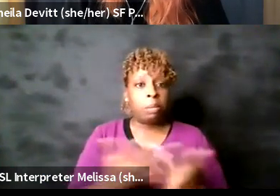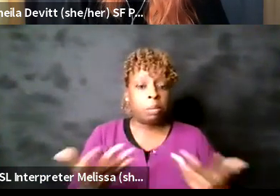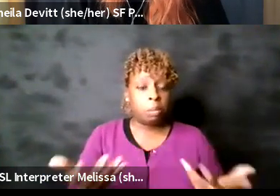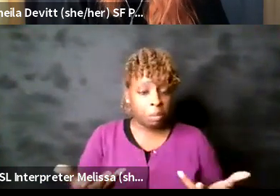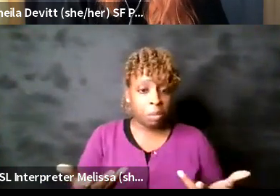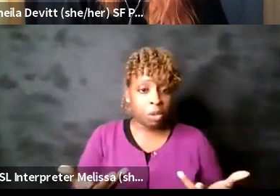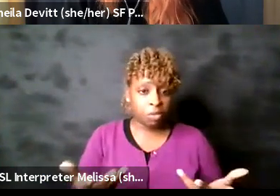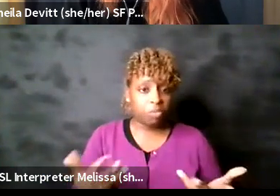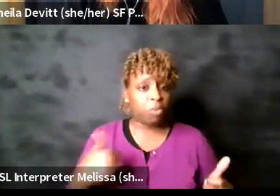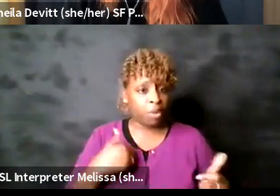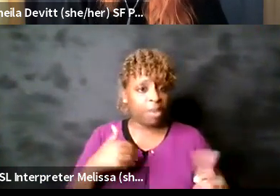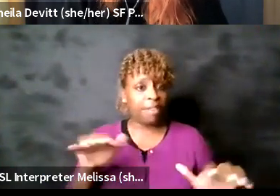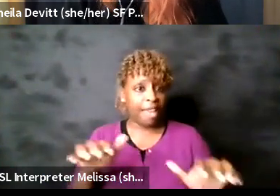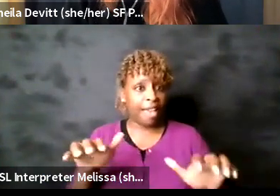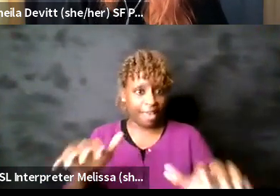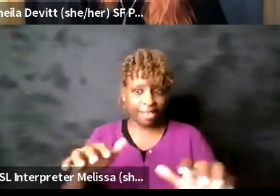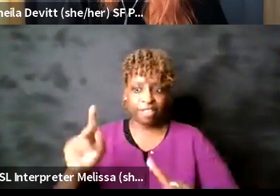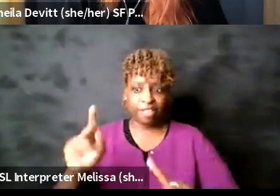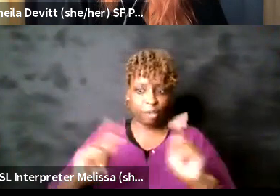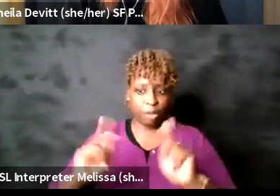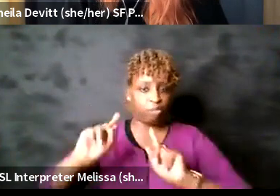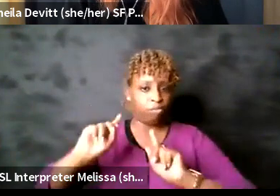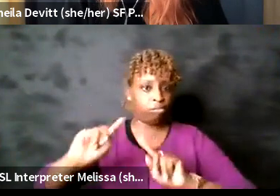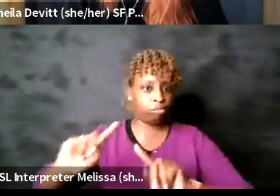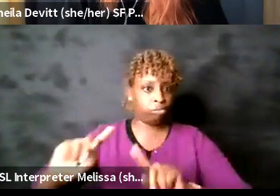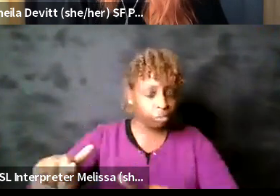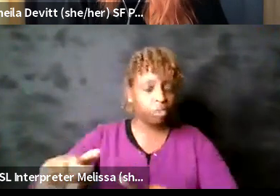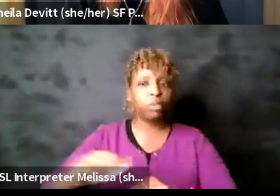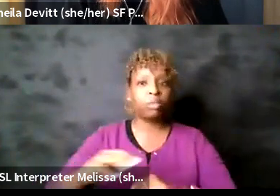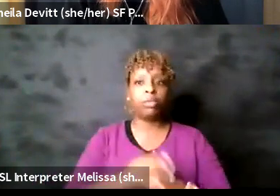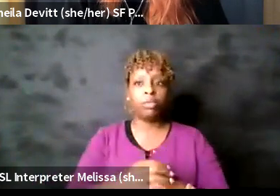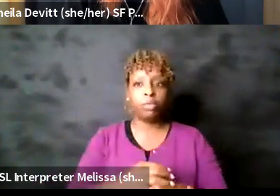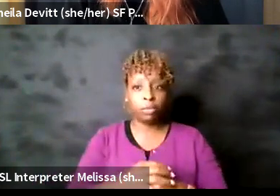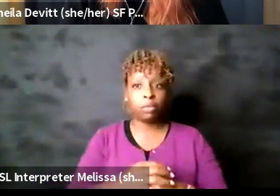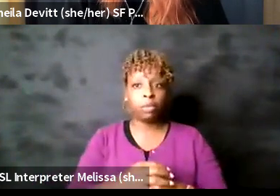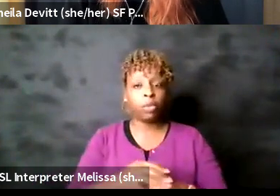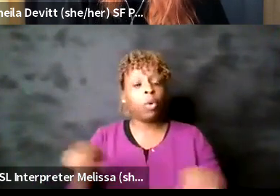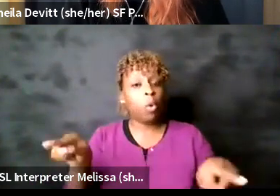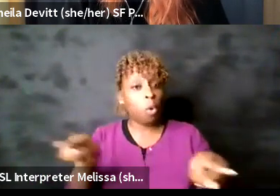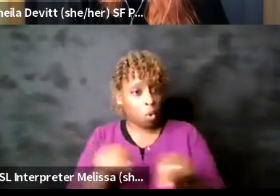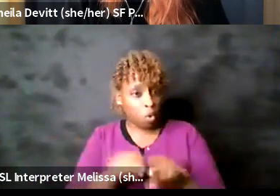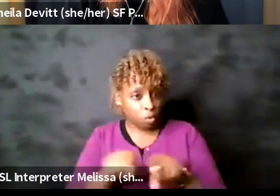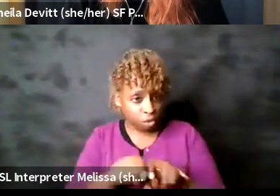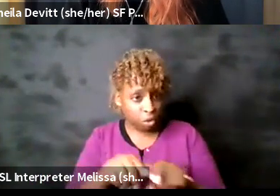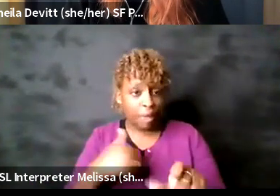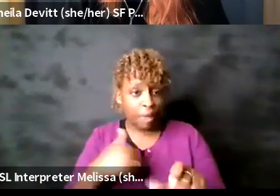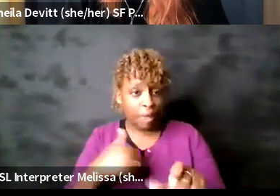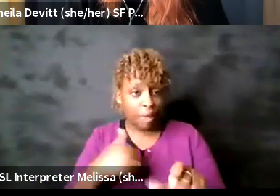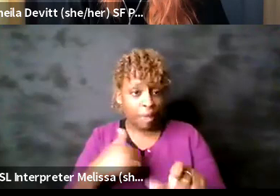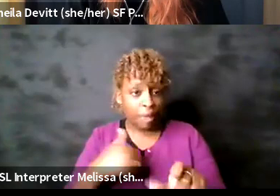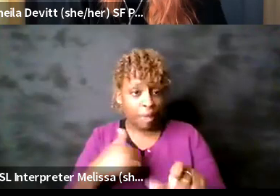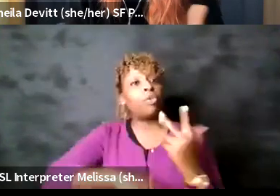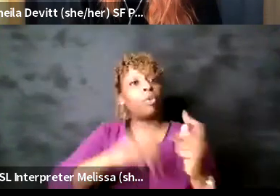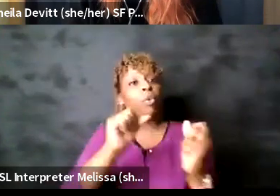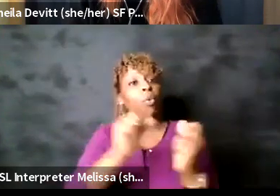base we have an active um education program with our uh rising